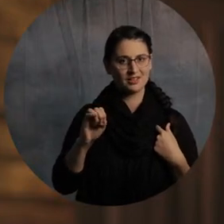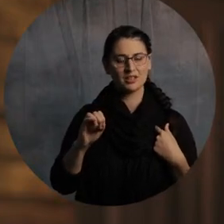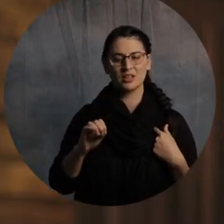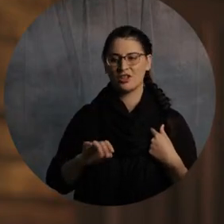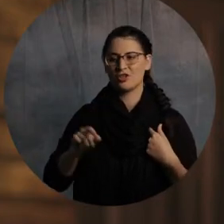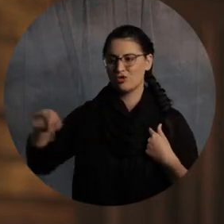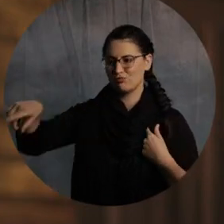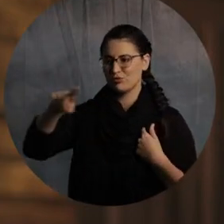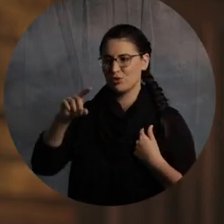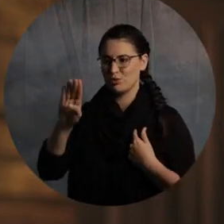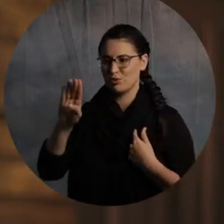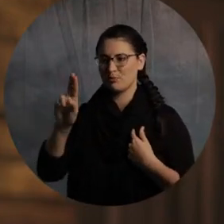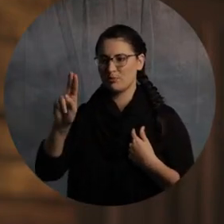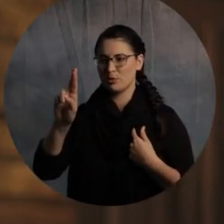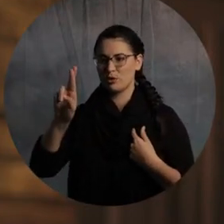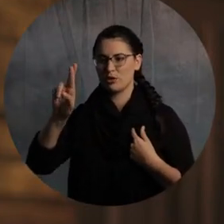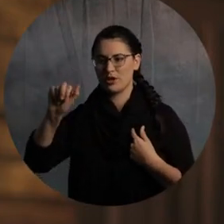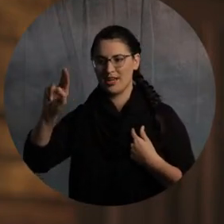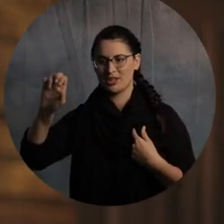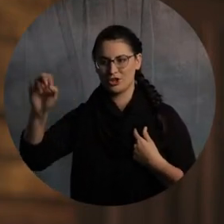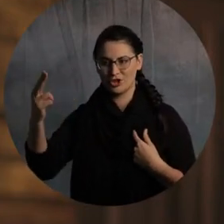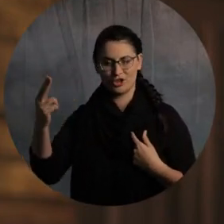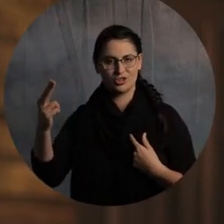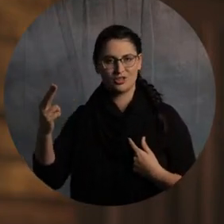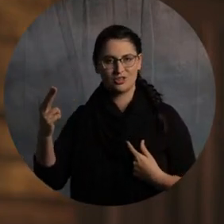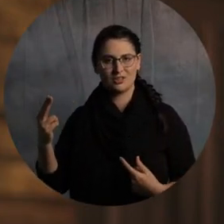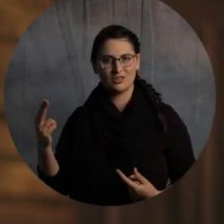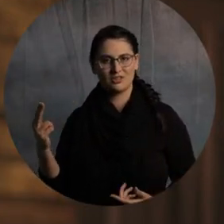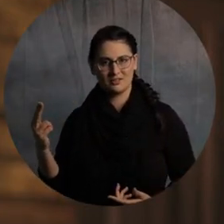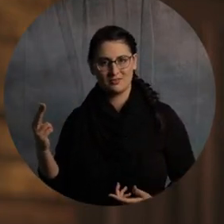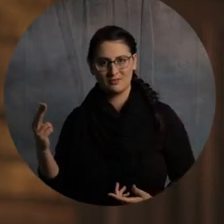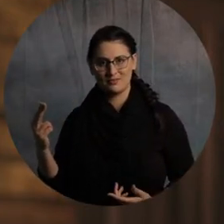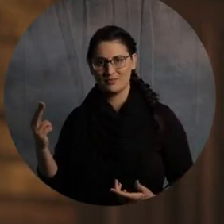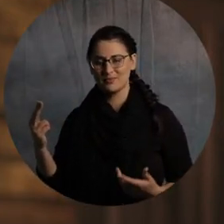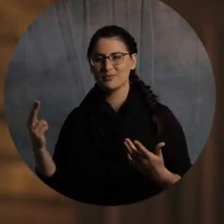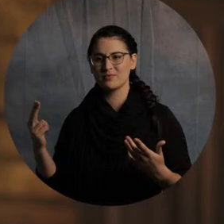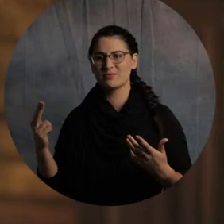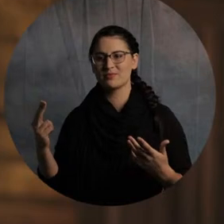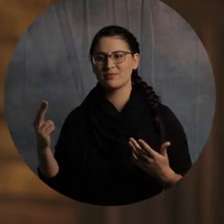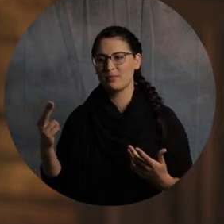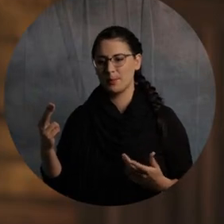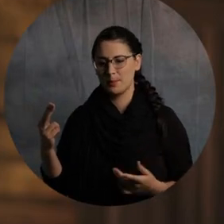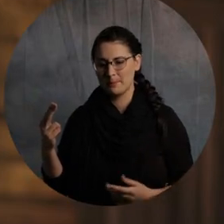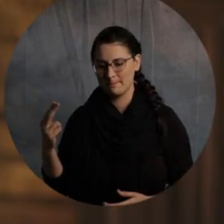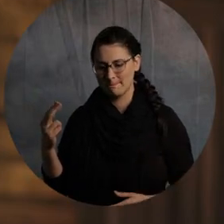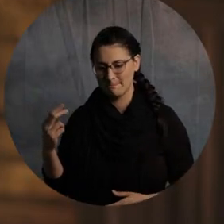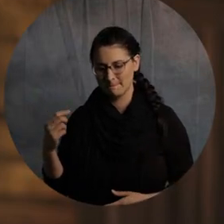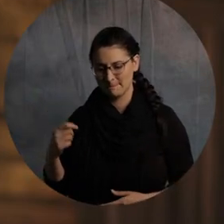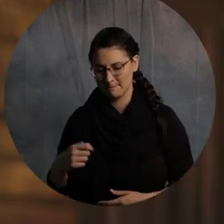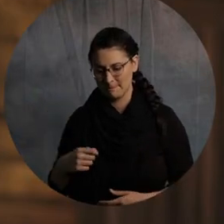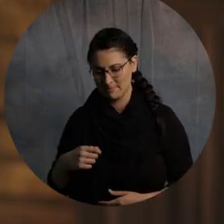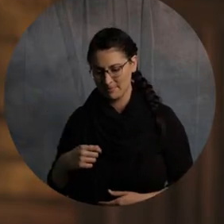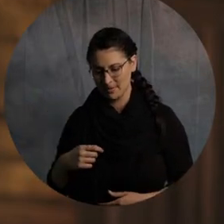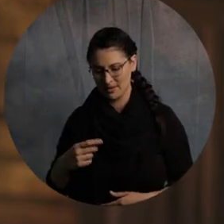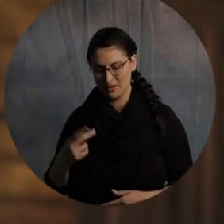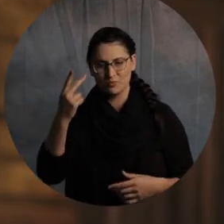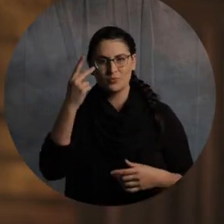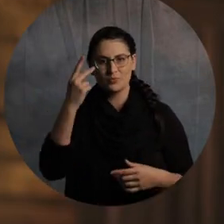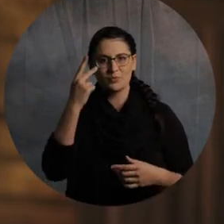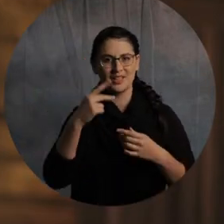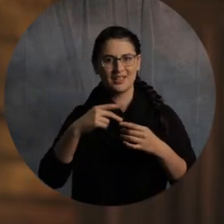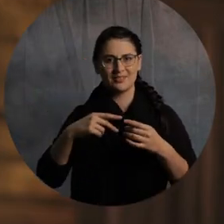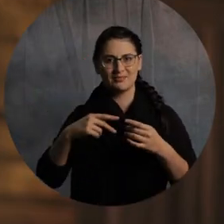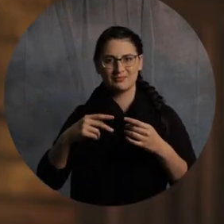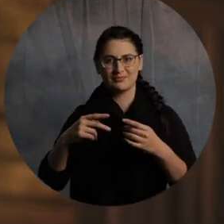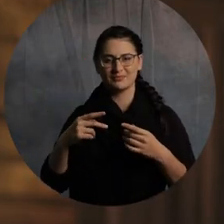You just look and say, there's a vine. There's a kudzu vine. You don't separate the kudzu out from the branch. Jesus is